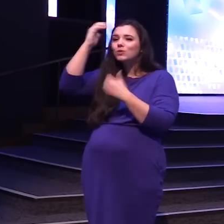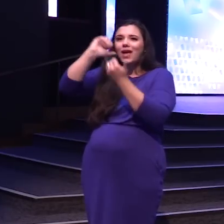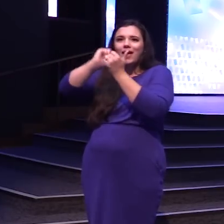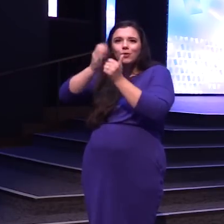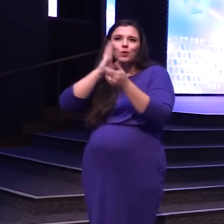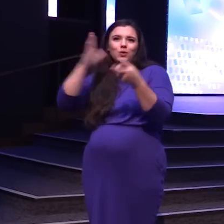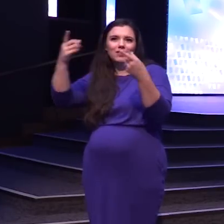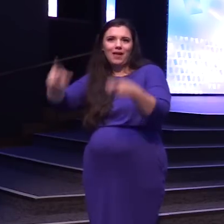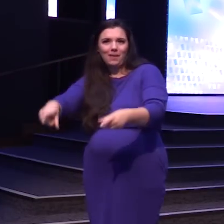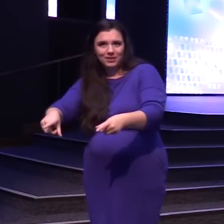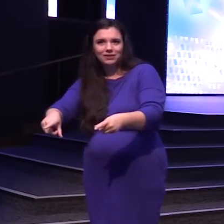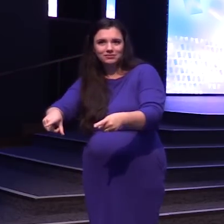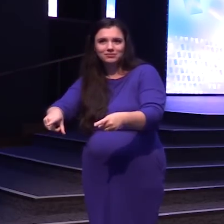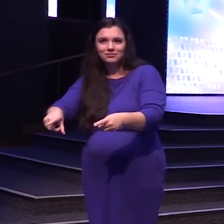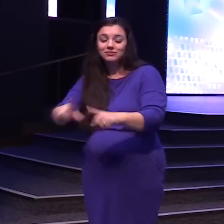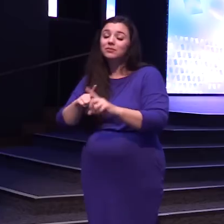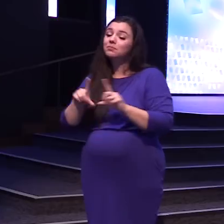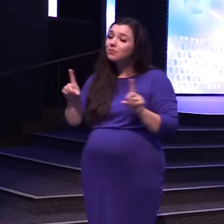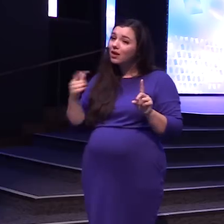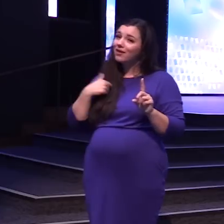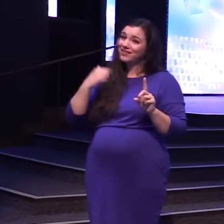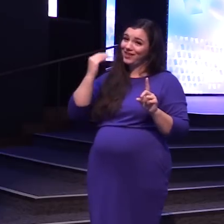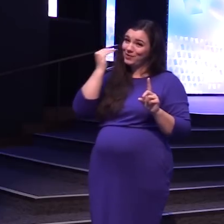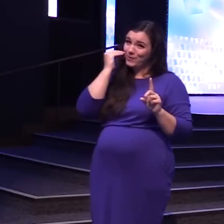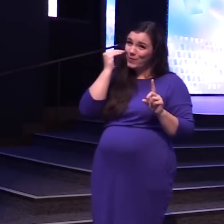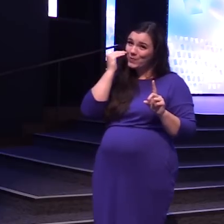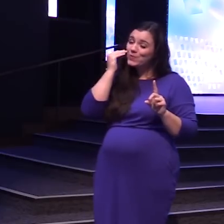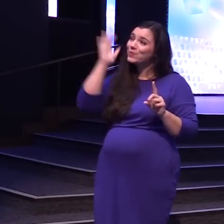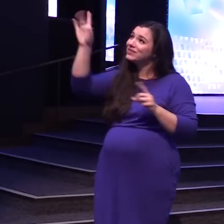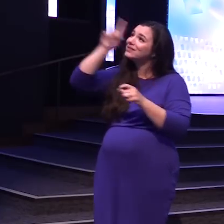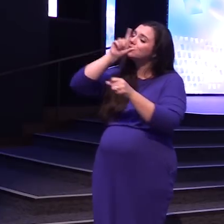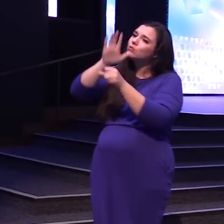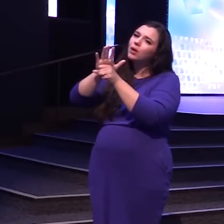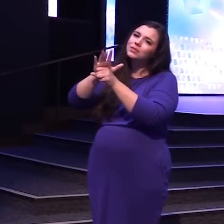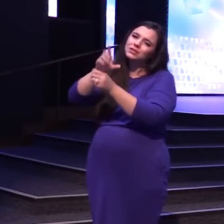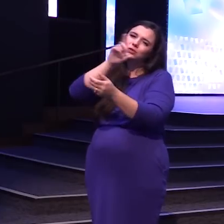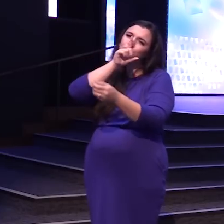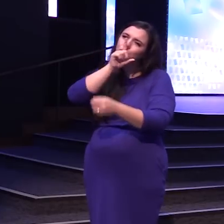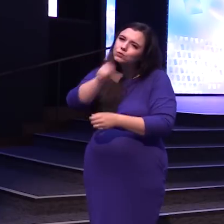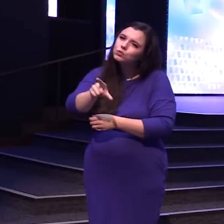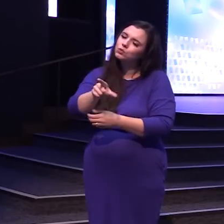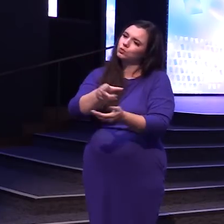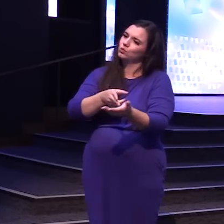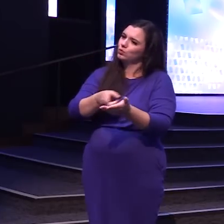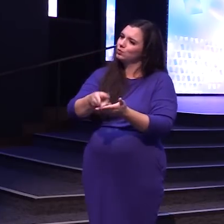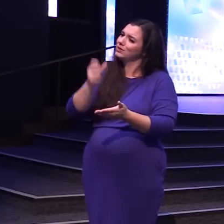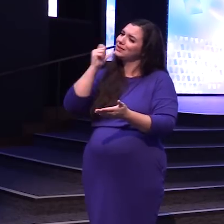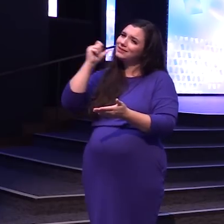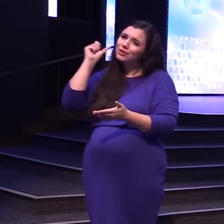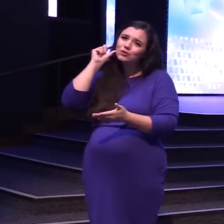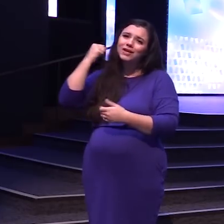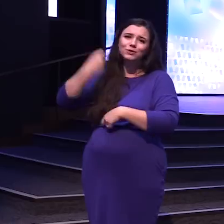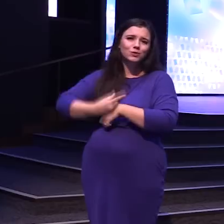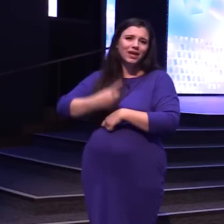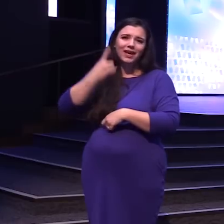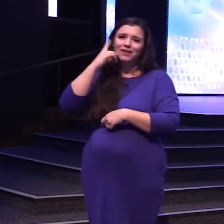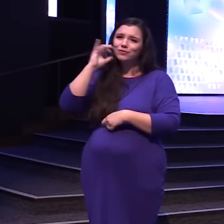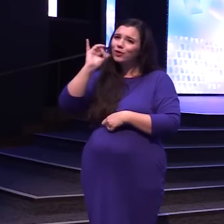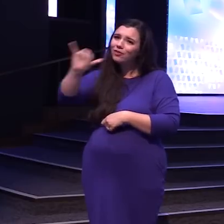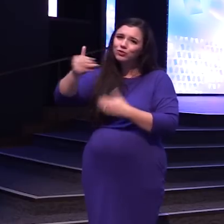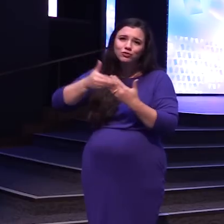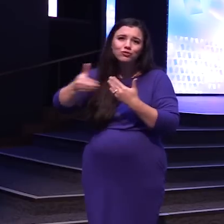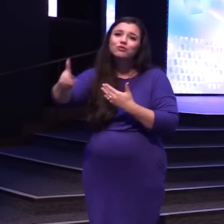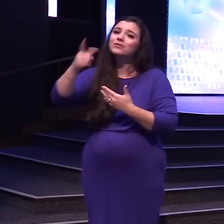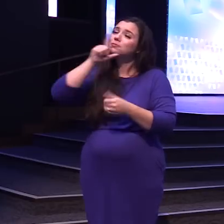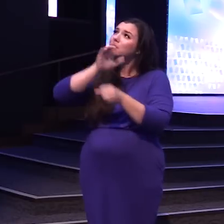But I do know this The Lord's promises Stand true Yesterday Today And tomorrow